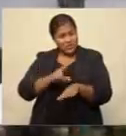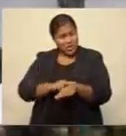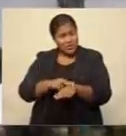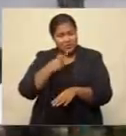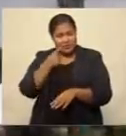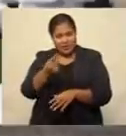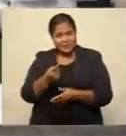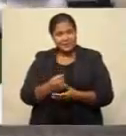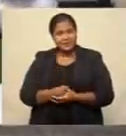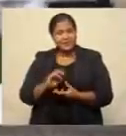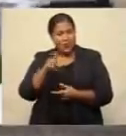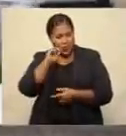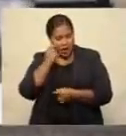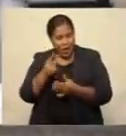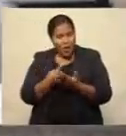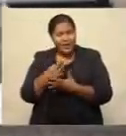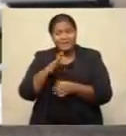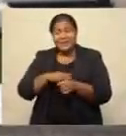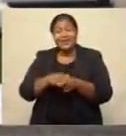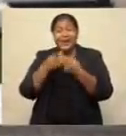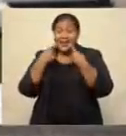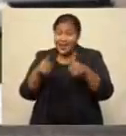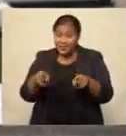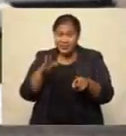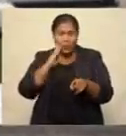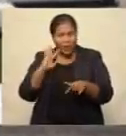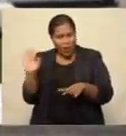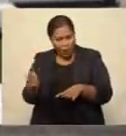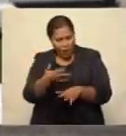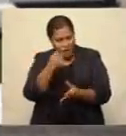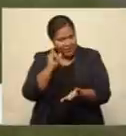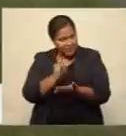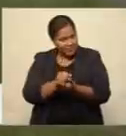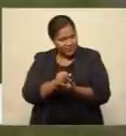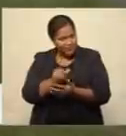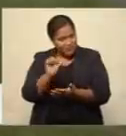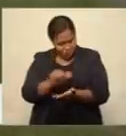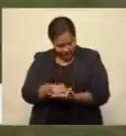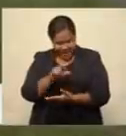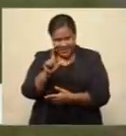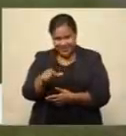Fong, had said they will only make announcements when they have all the correct information.